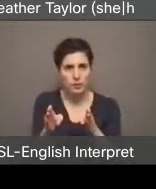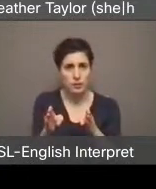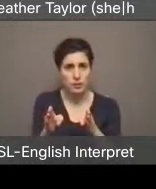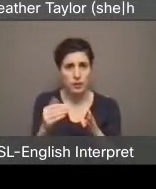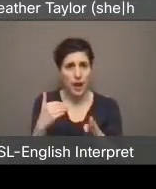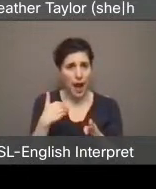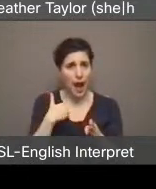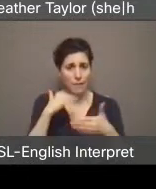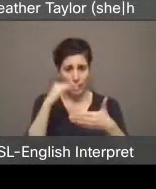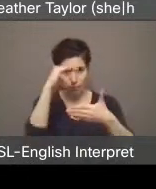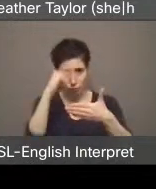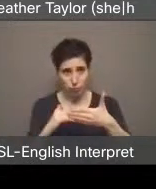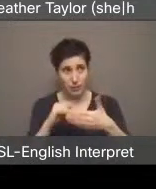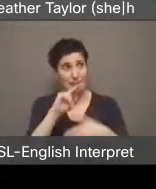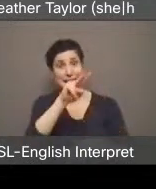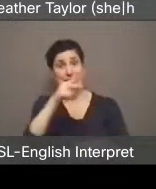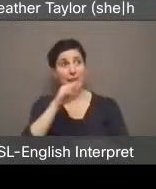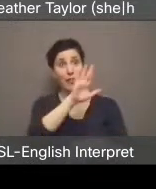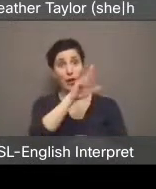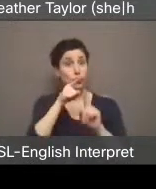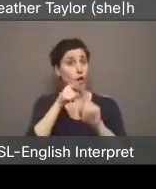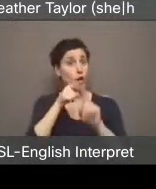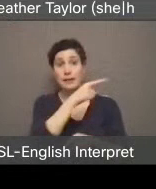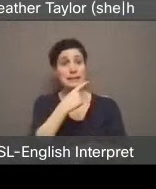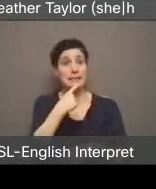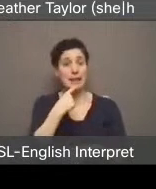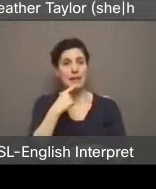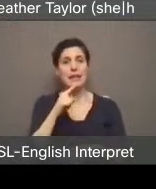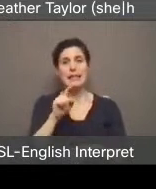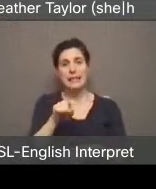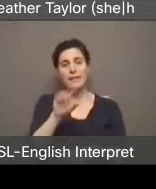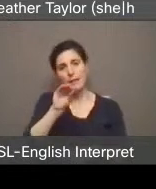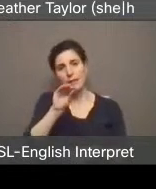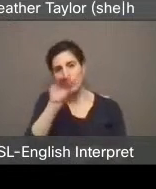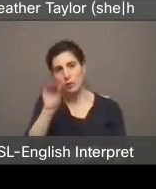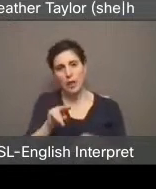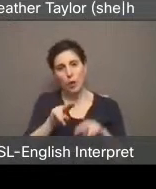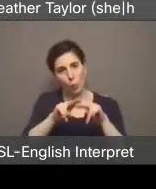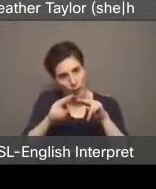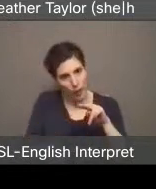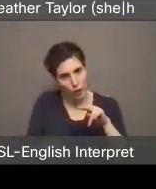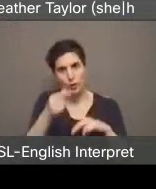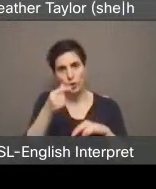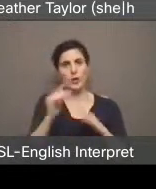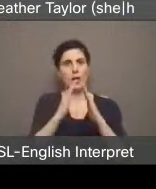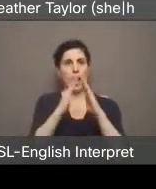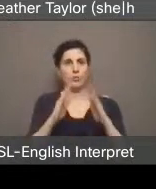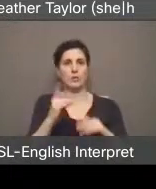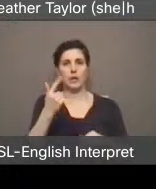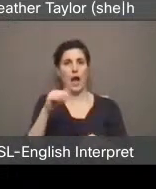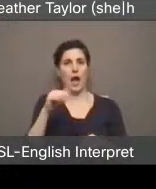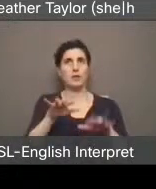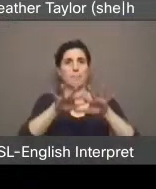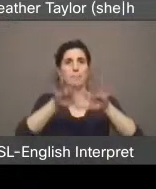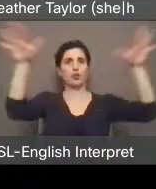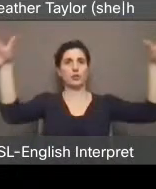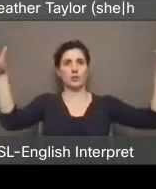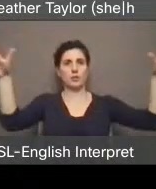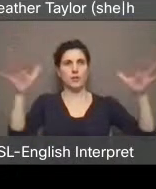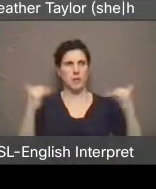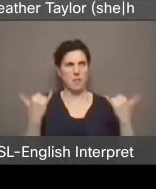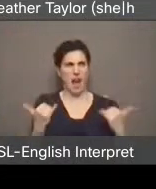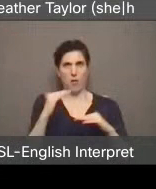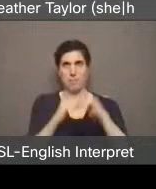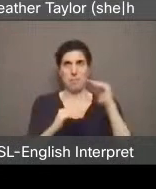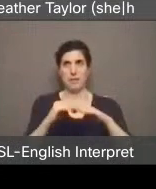The second target reads that we need a 50% reduction in greenhouse gas emissions from existing buildings from